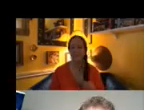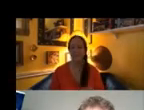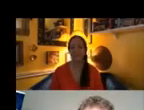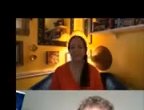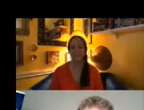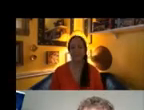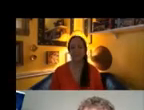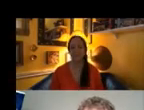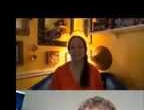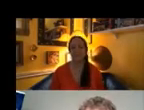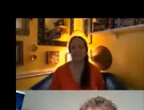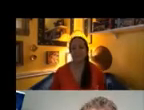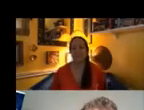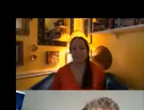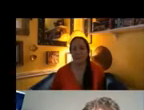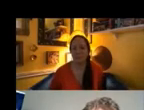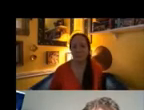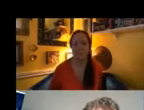community collaboration.